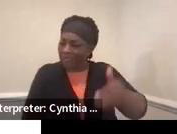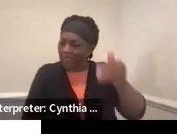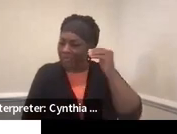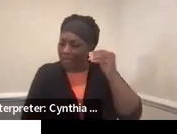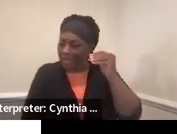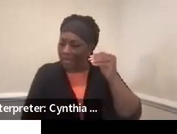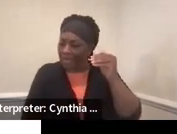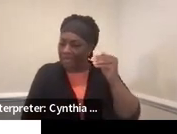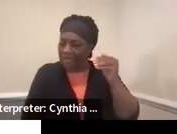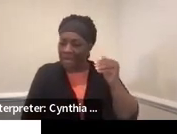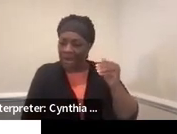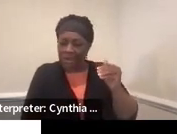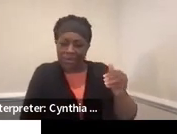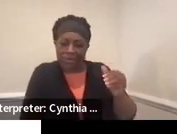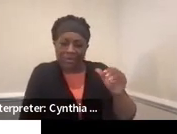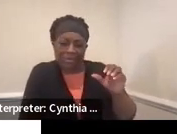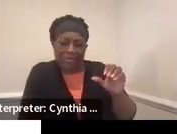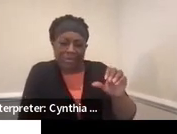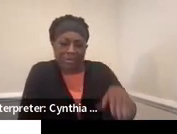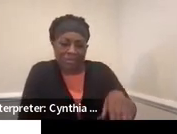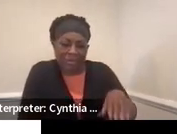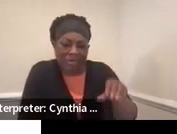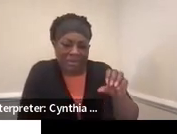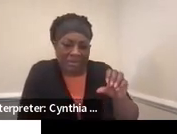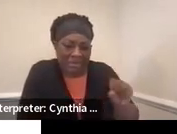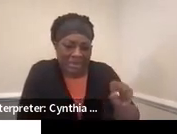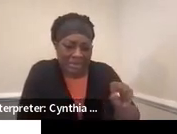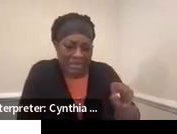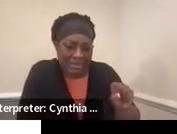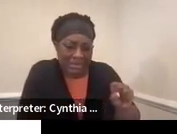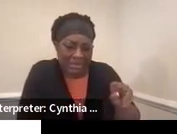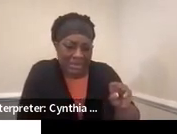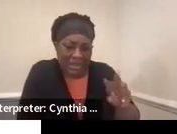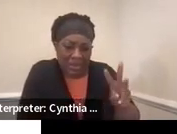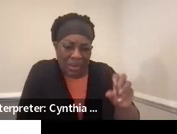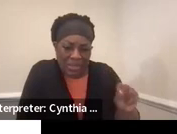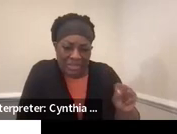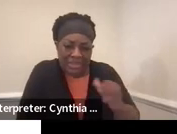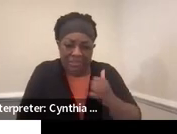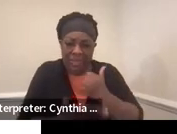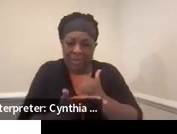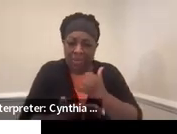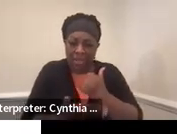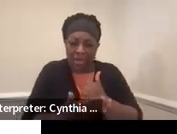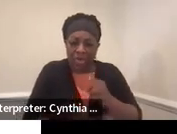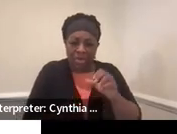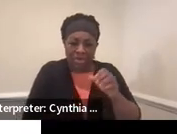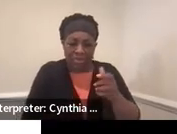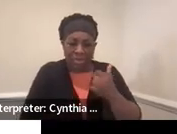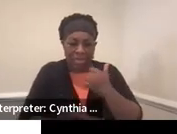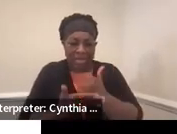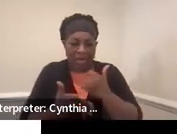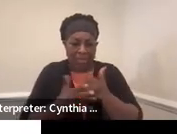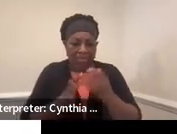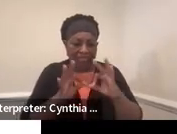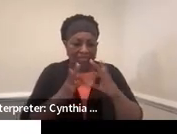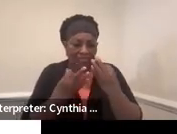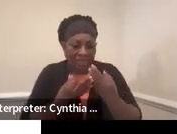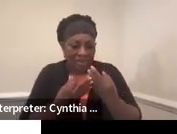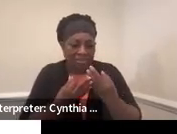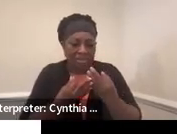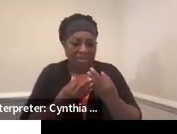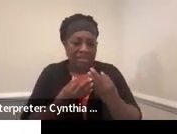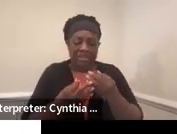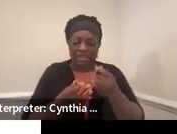CWICs. CWICs are individuals that would help you, help the family determine what